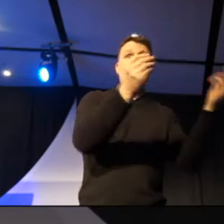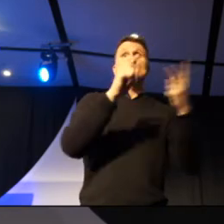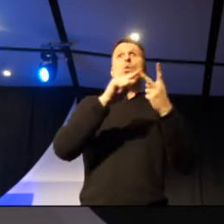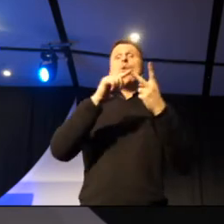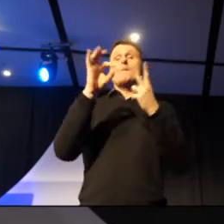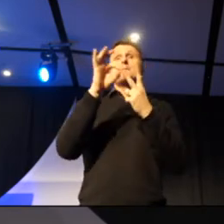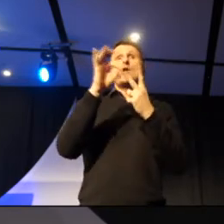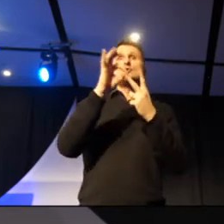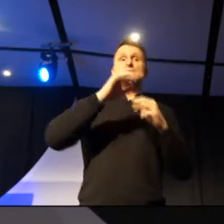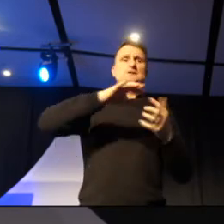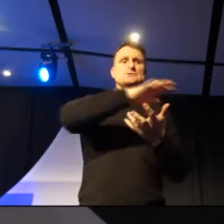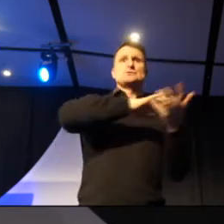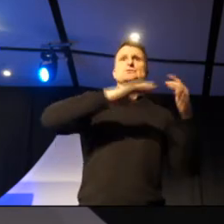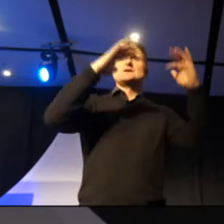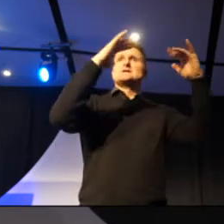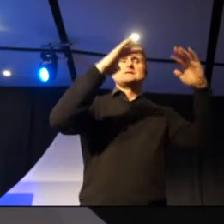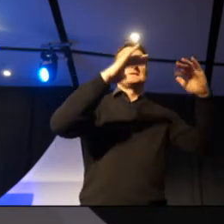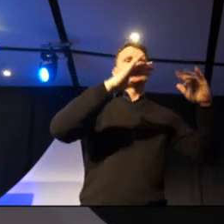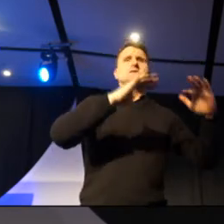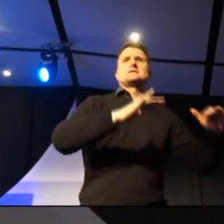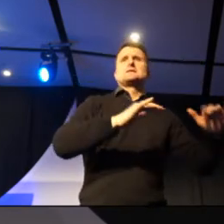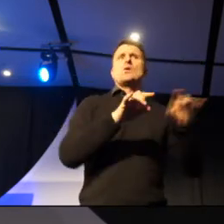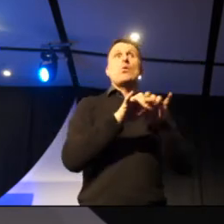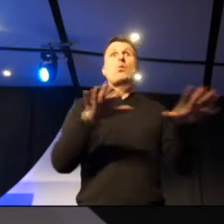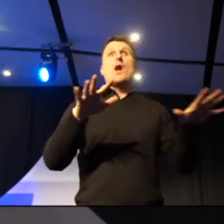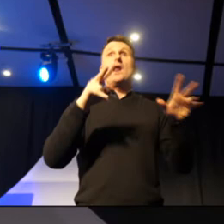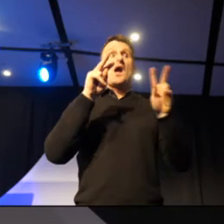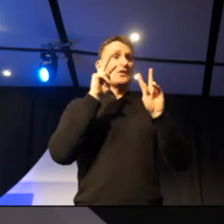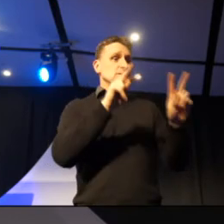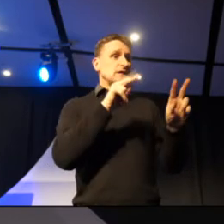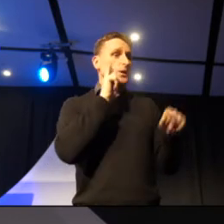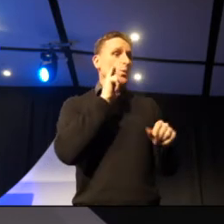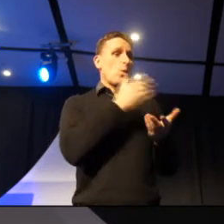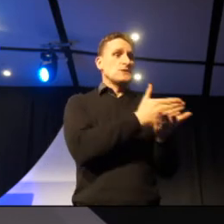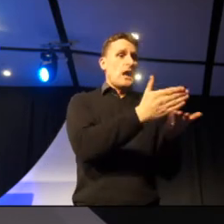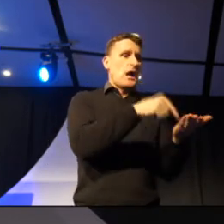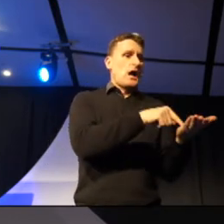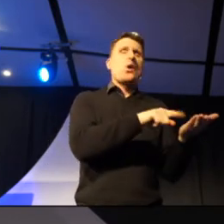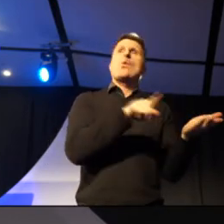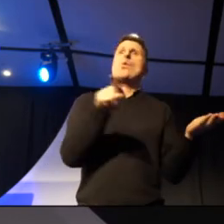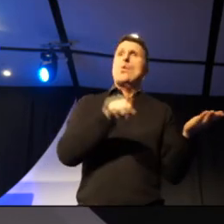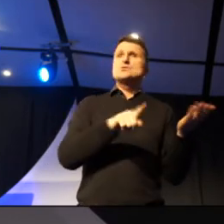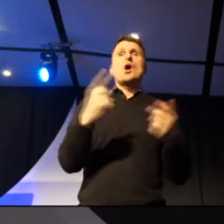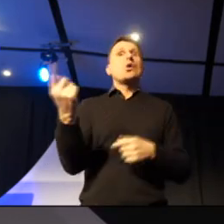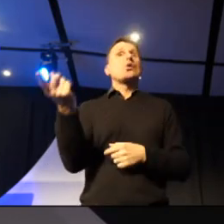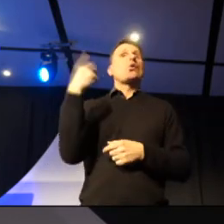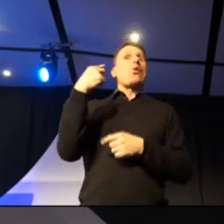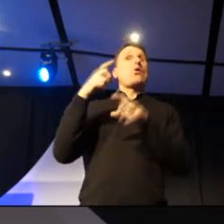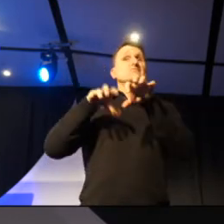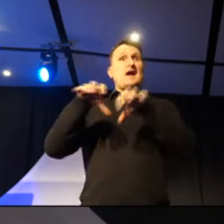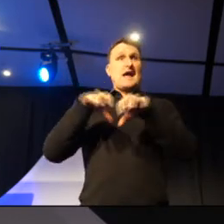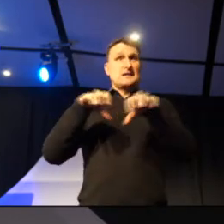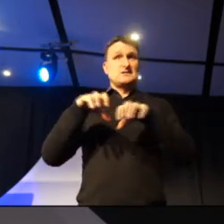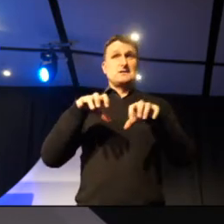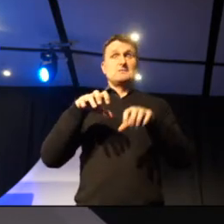sedimentation, what this actually looks like underwater. And then a call for action. Okay, so this is the main part that we want to finish